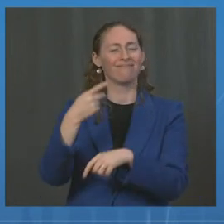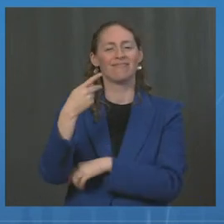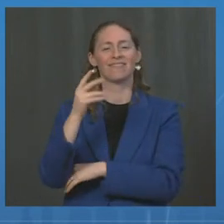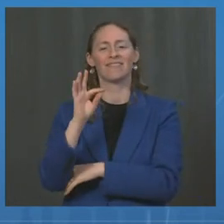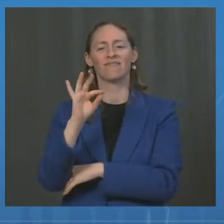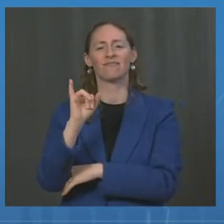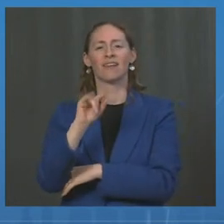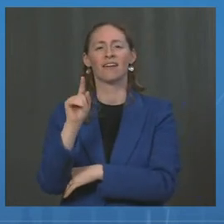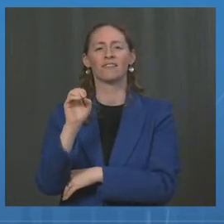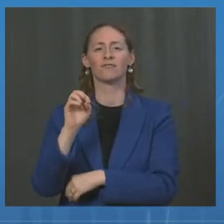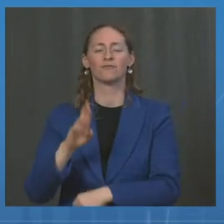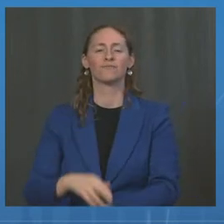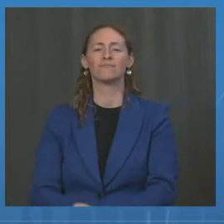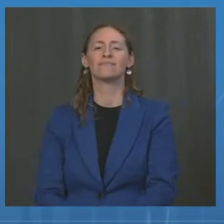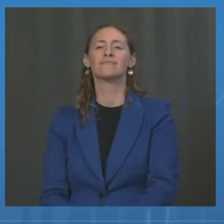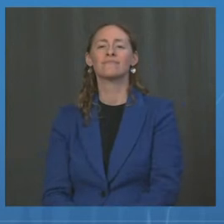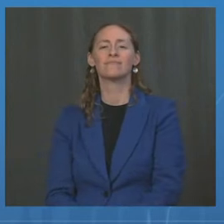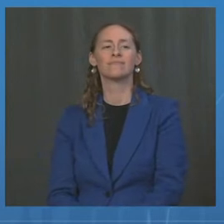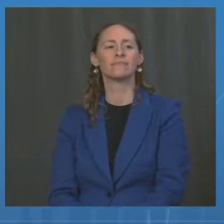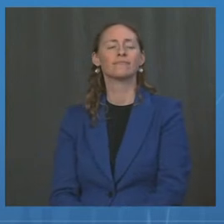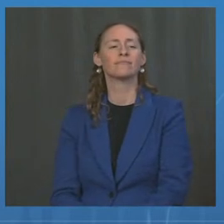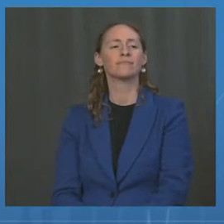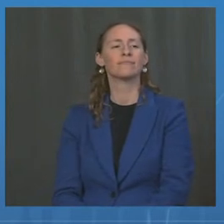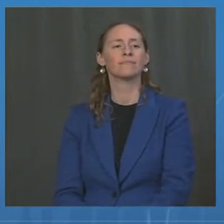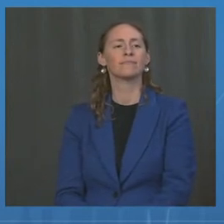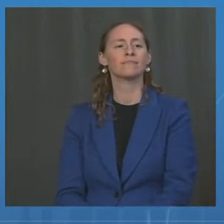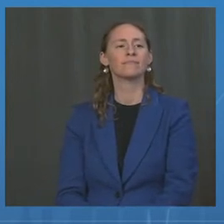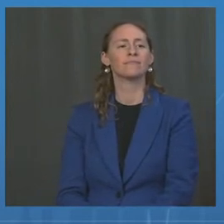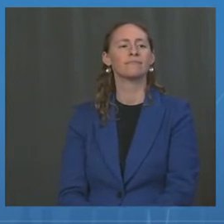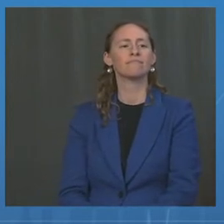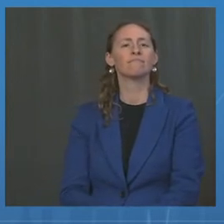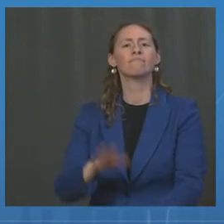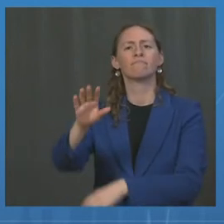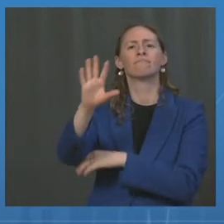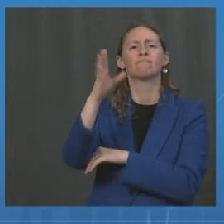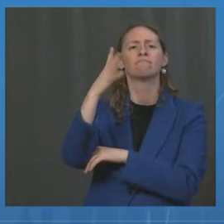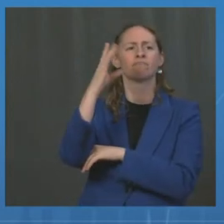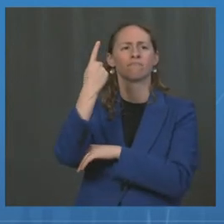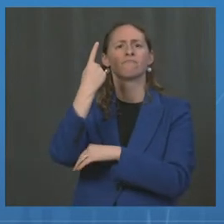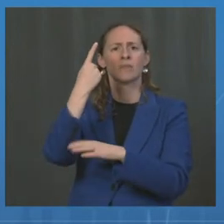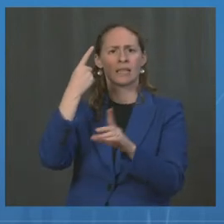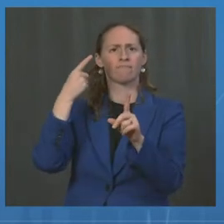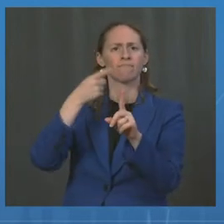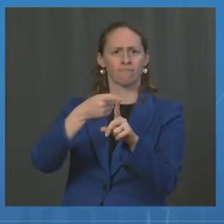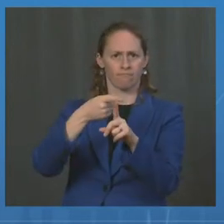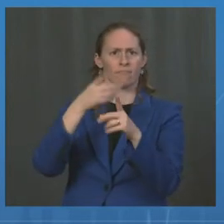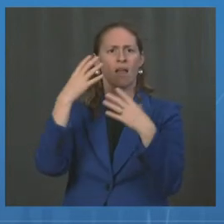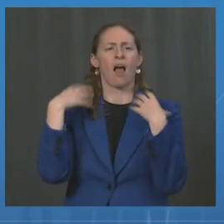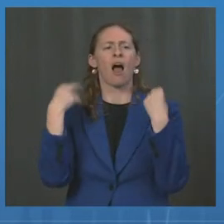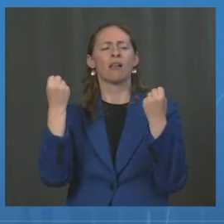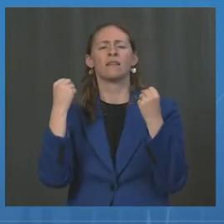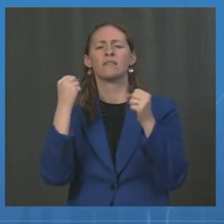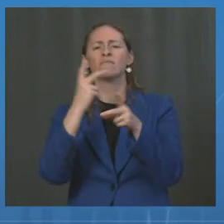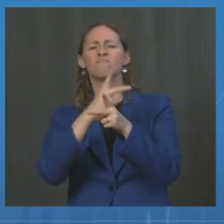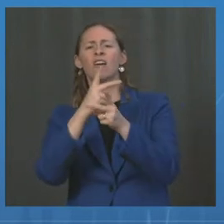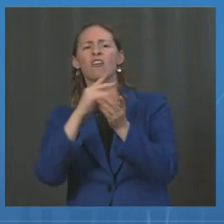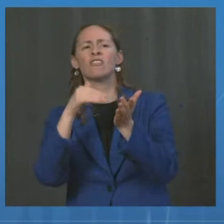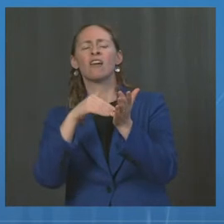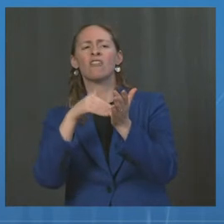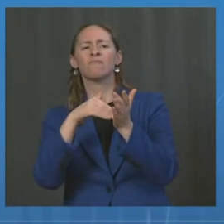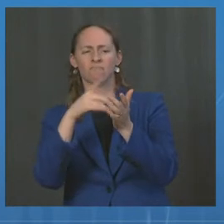one HMO in Israel, the Maccabi Healthcare Services, looking at more than 150,000